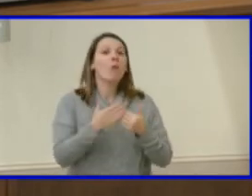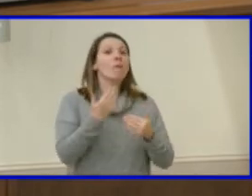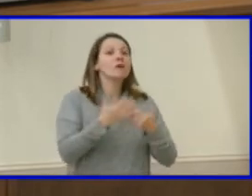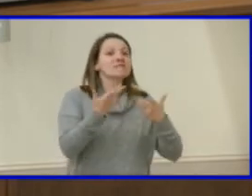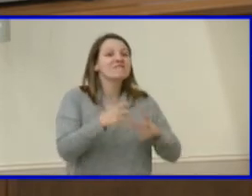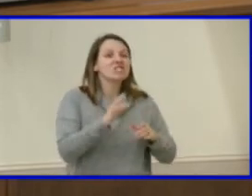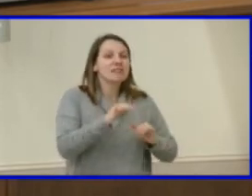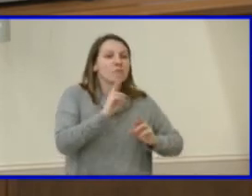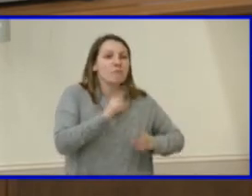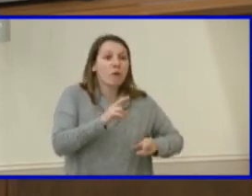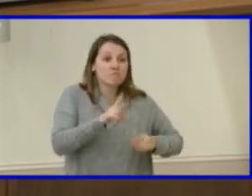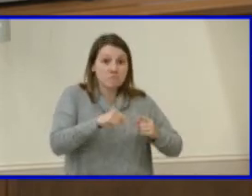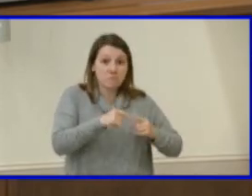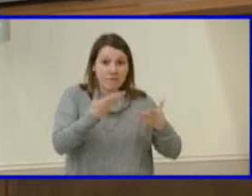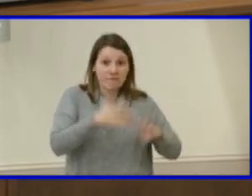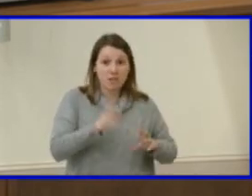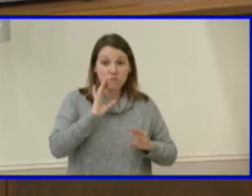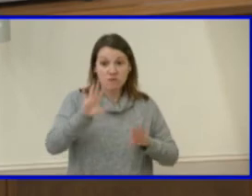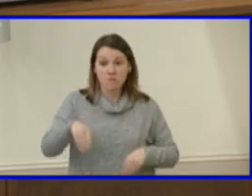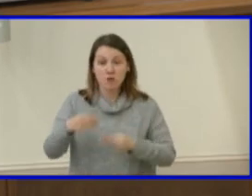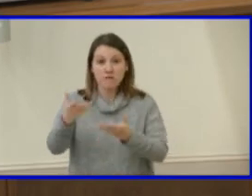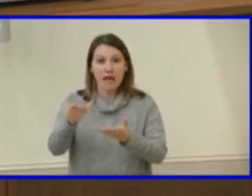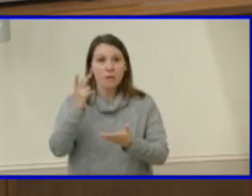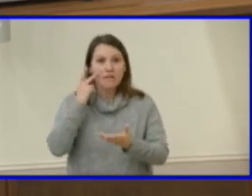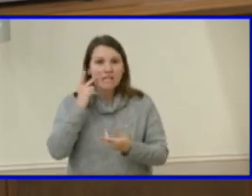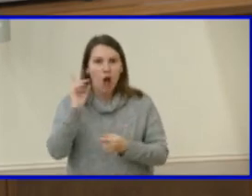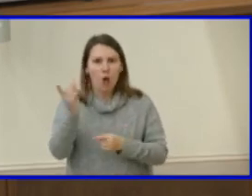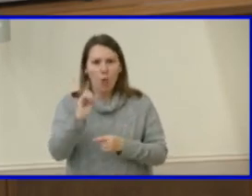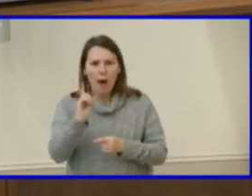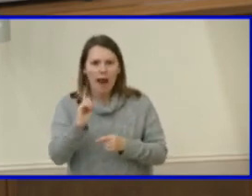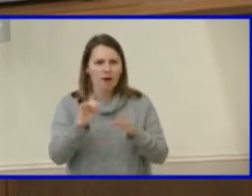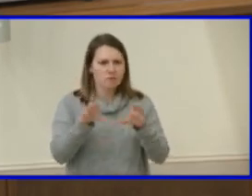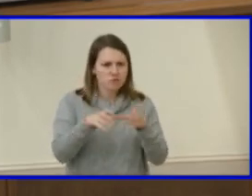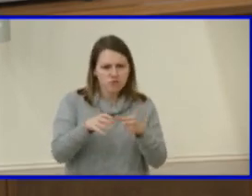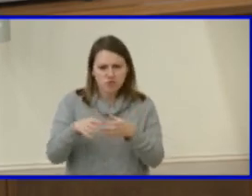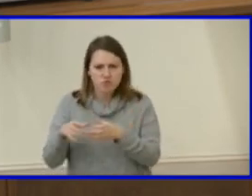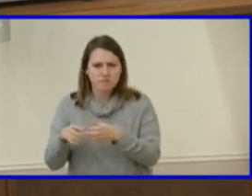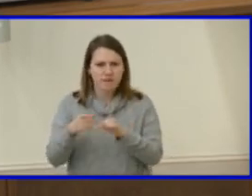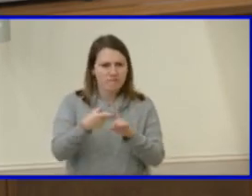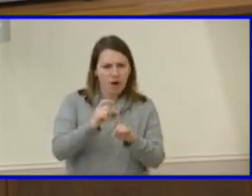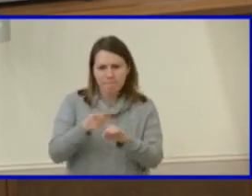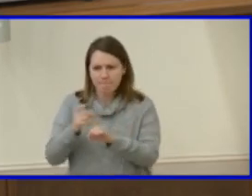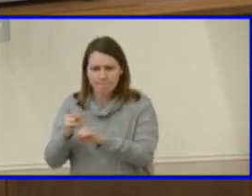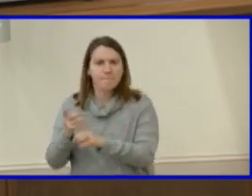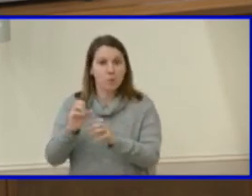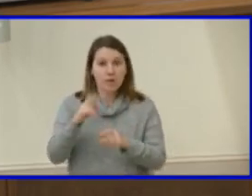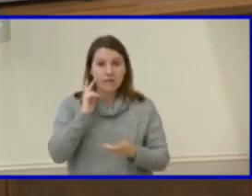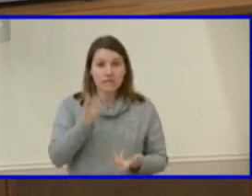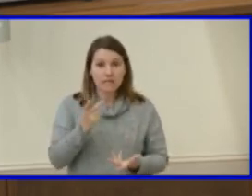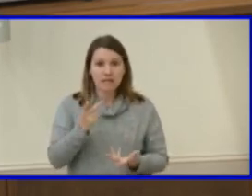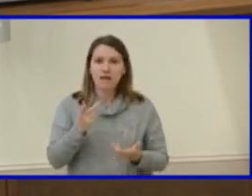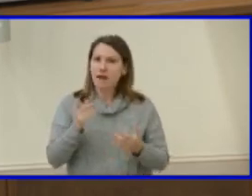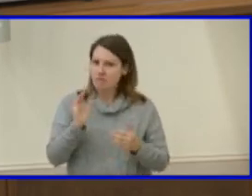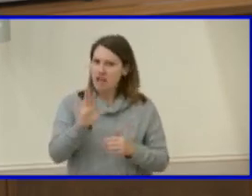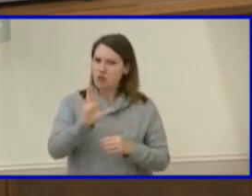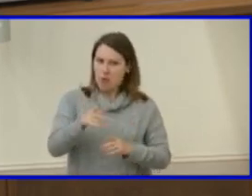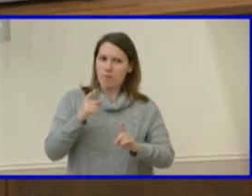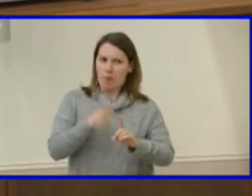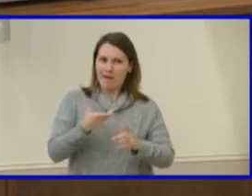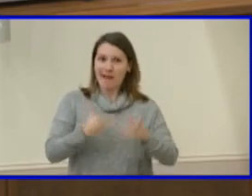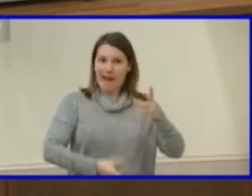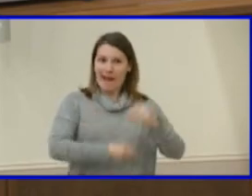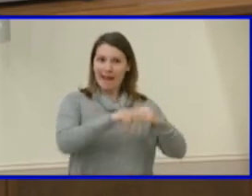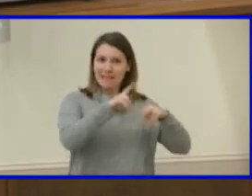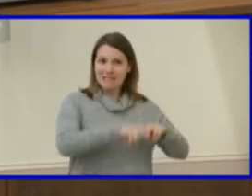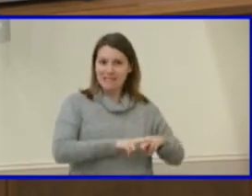report. So you can actually see where the clusters truly are. And that goes to your point of, you know, adding seats. Are we going to just see more of the